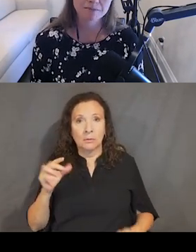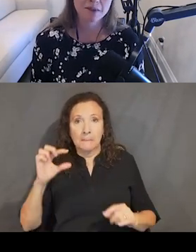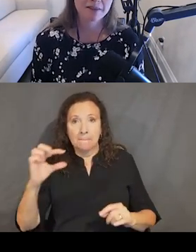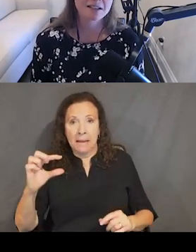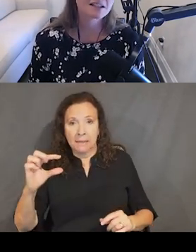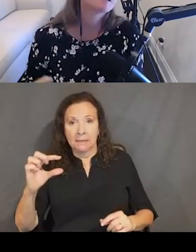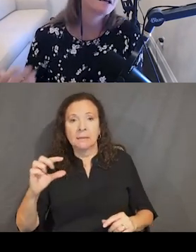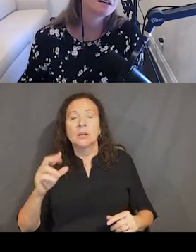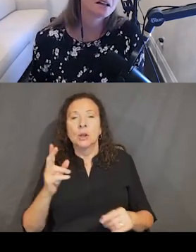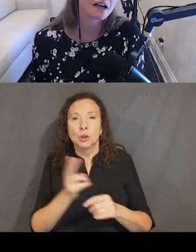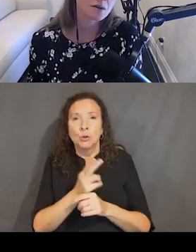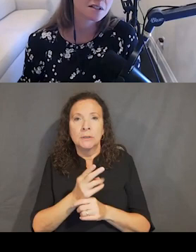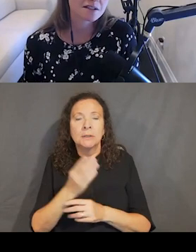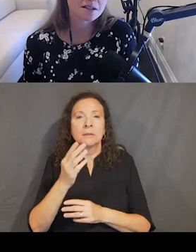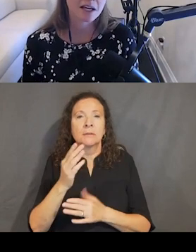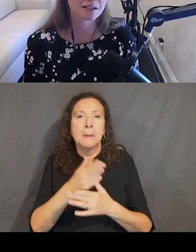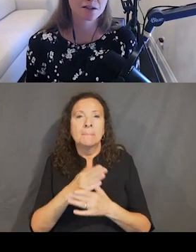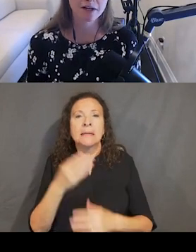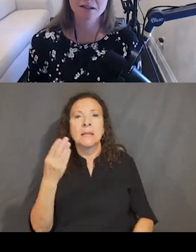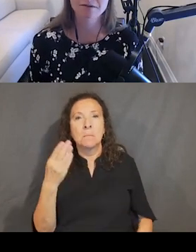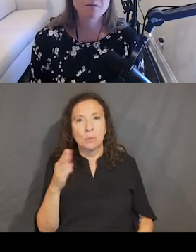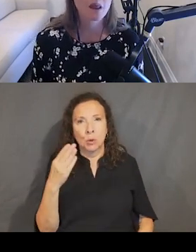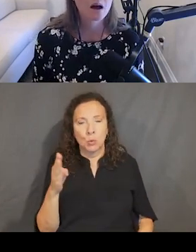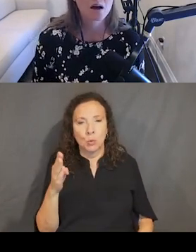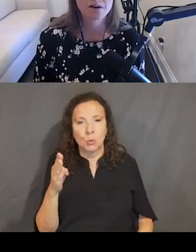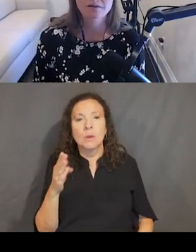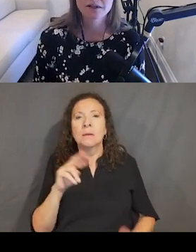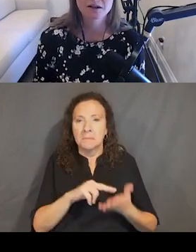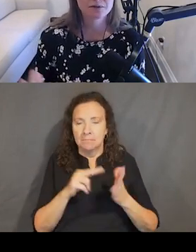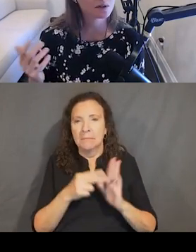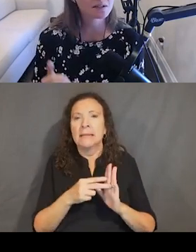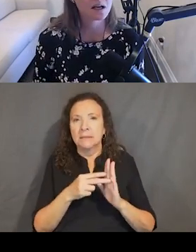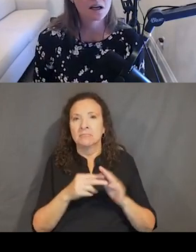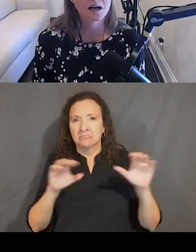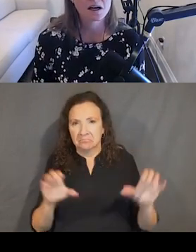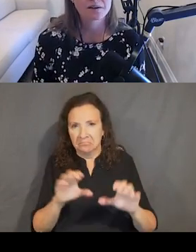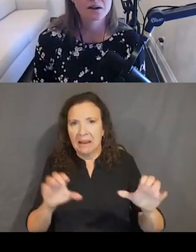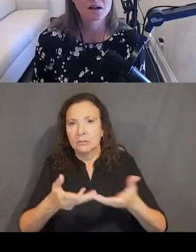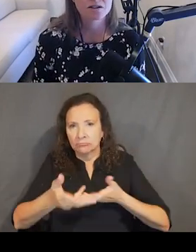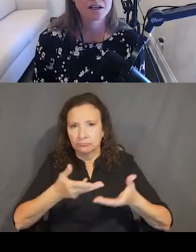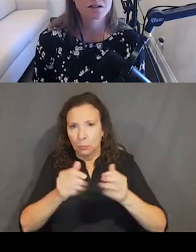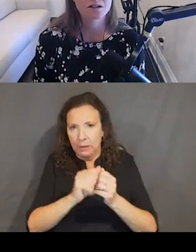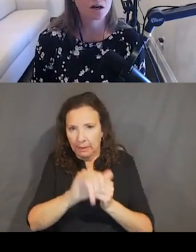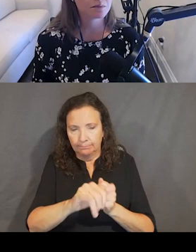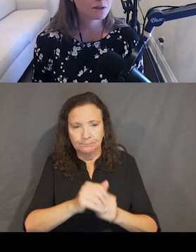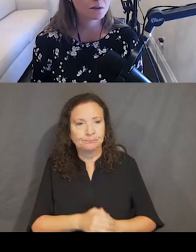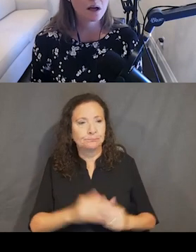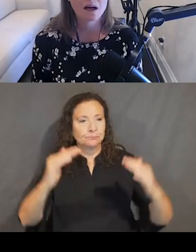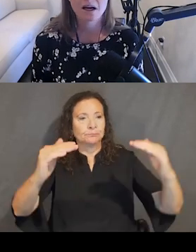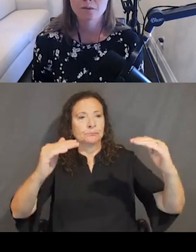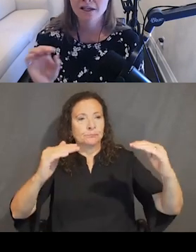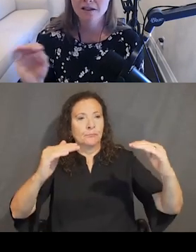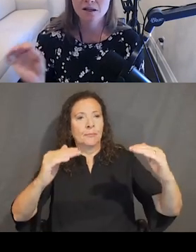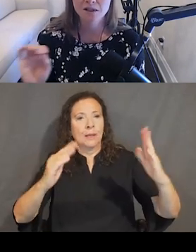medium blue. And that's indicating in our design system that it's interactive. On hover and on focus, the colors change to dark blue,